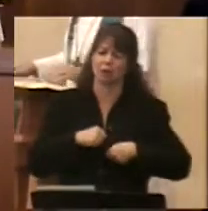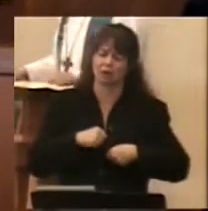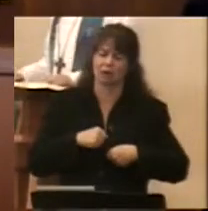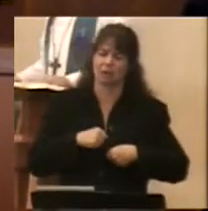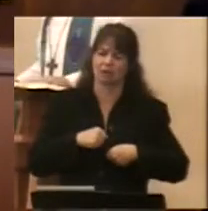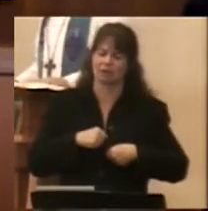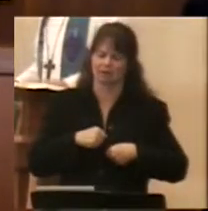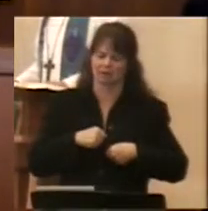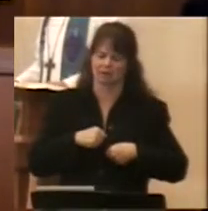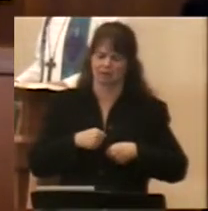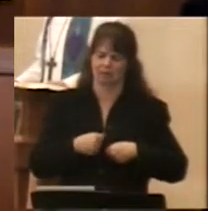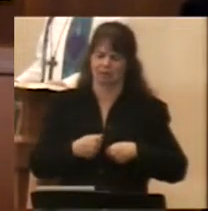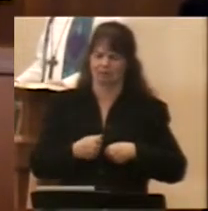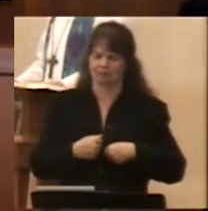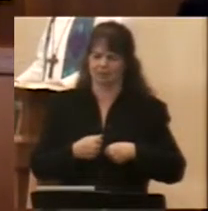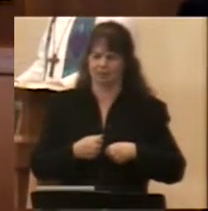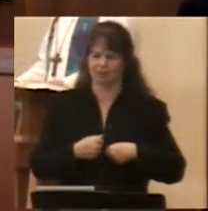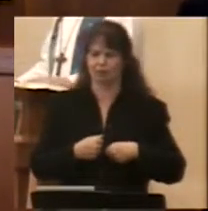forward to in life?